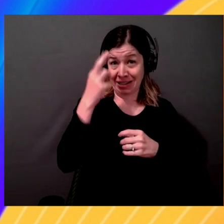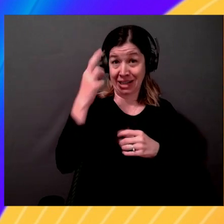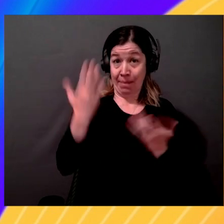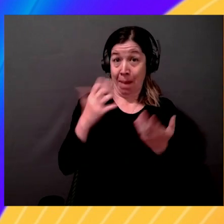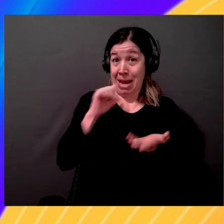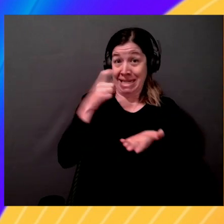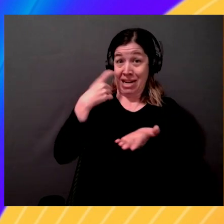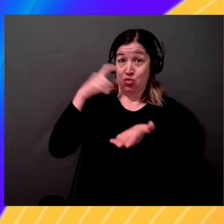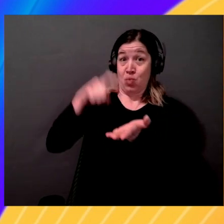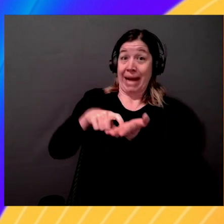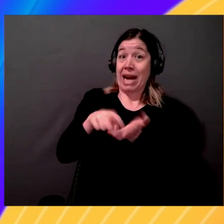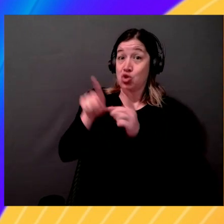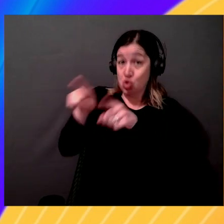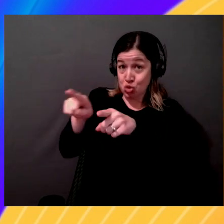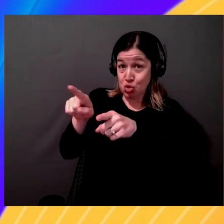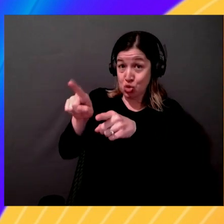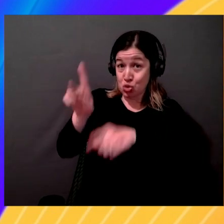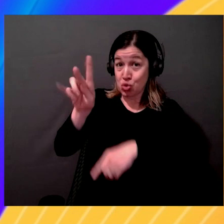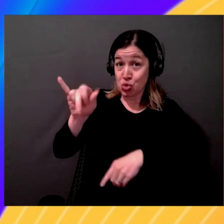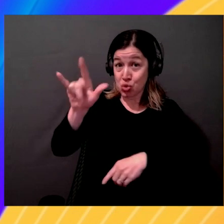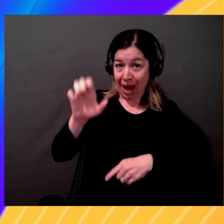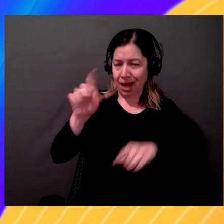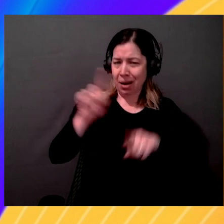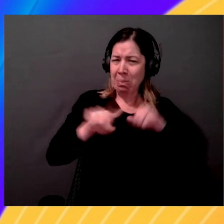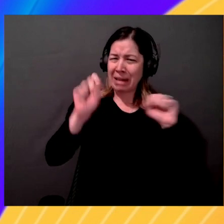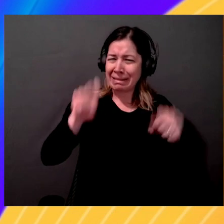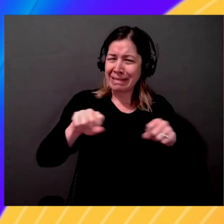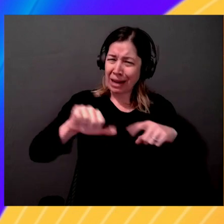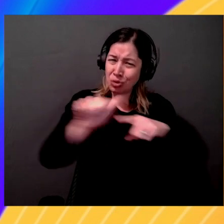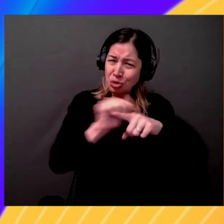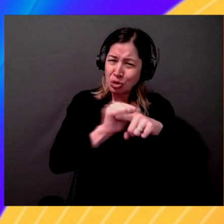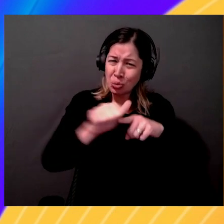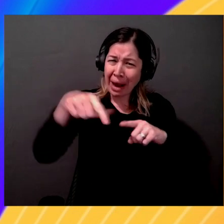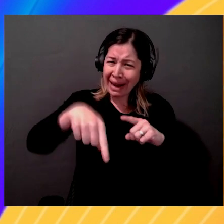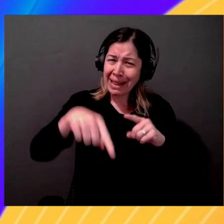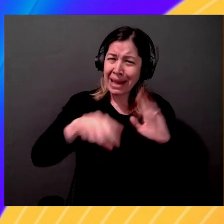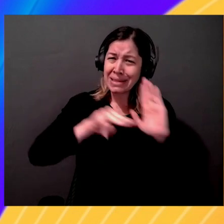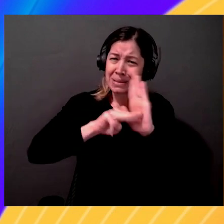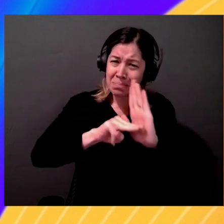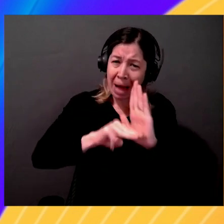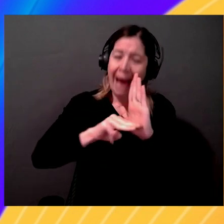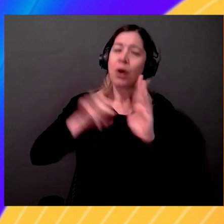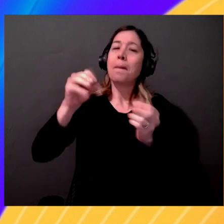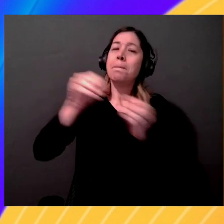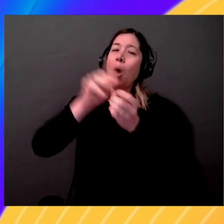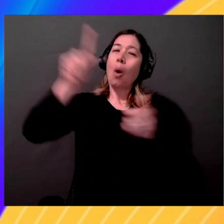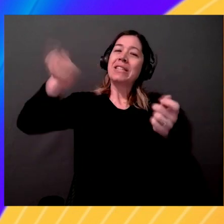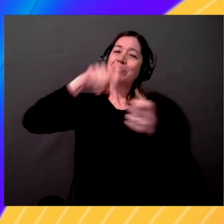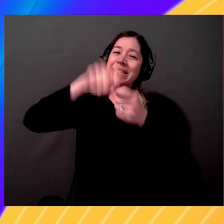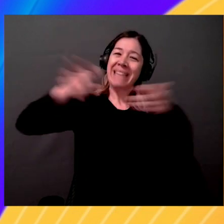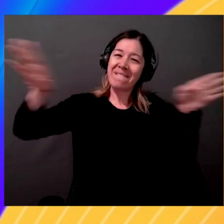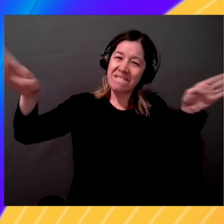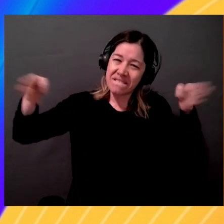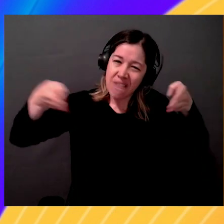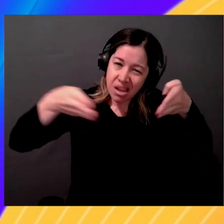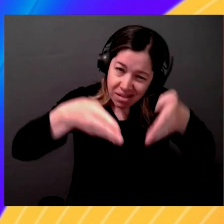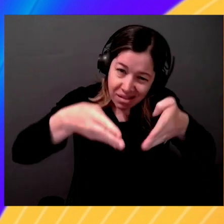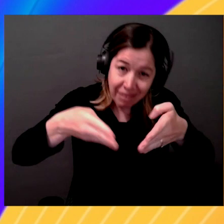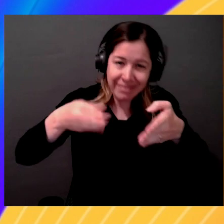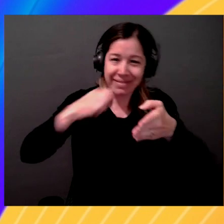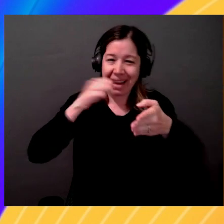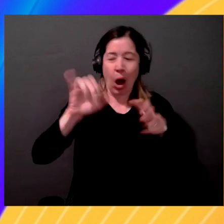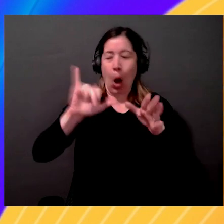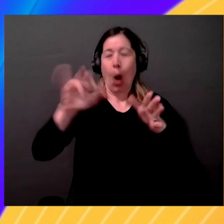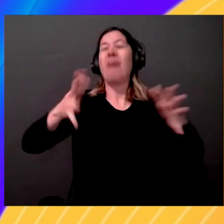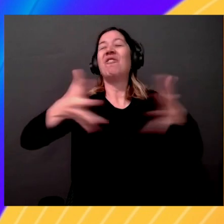foundational model to be more specific to you as Kyle. Yeah. Instead of like Kyle Dickinson, the football player, which I don't think